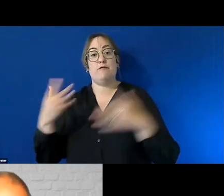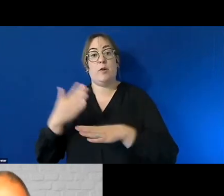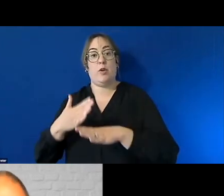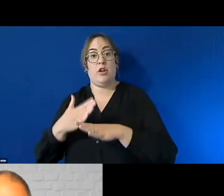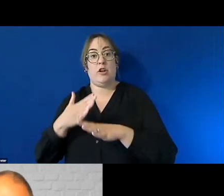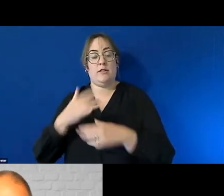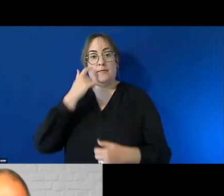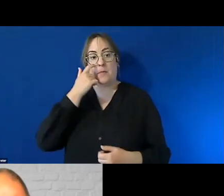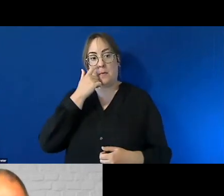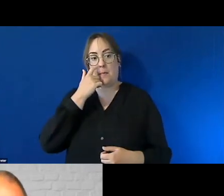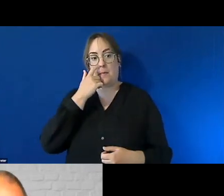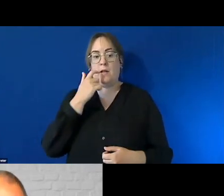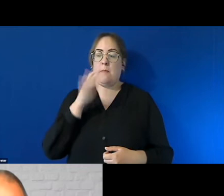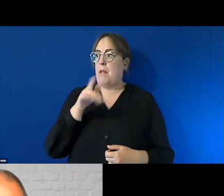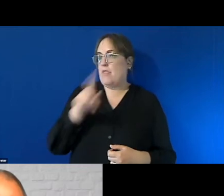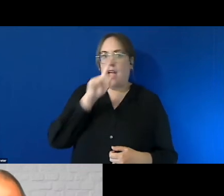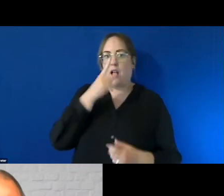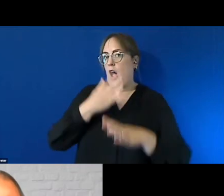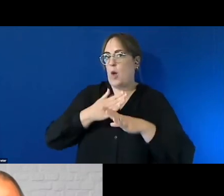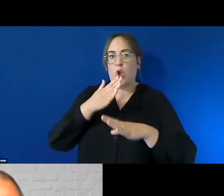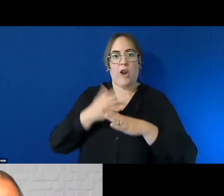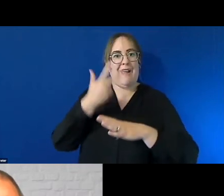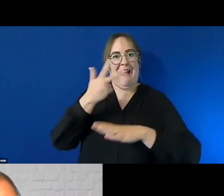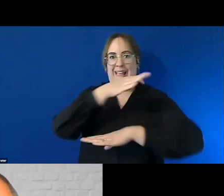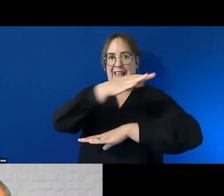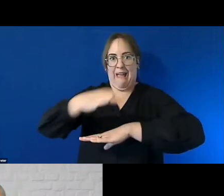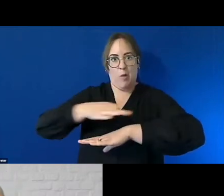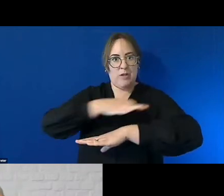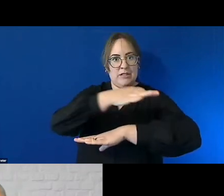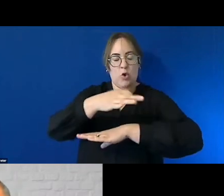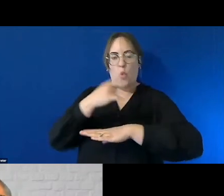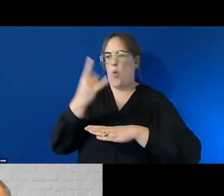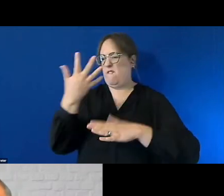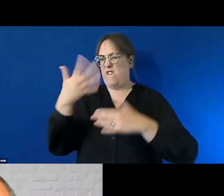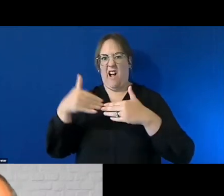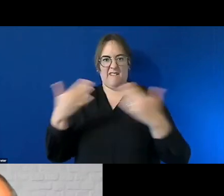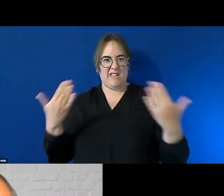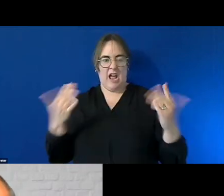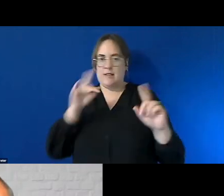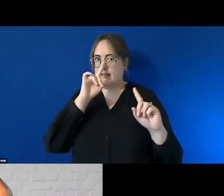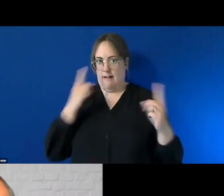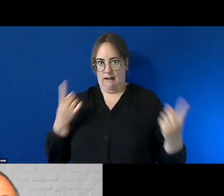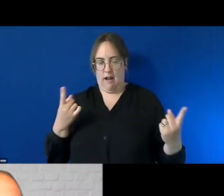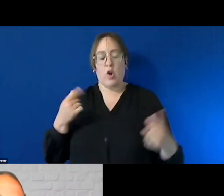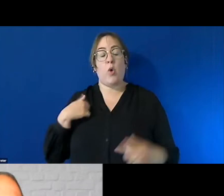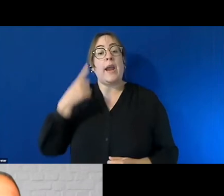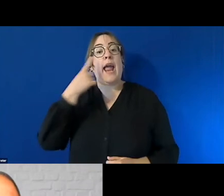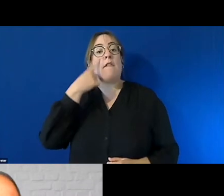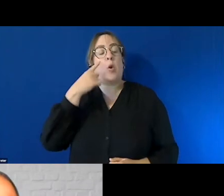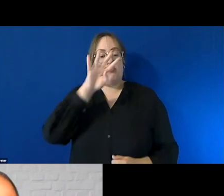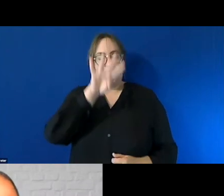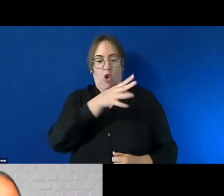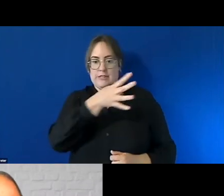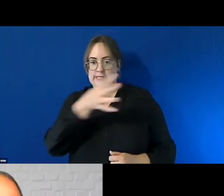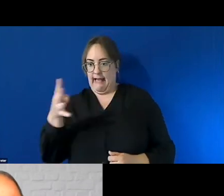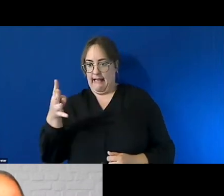five days a week or eight hours a day we would look at the rosters and they'd probably work a five-day